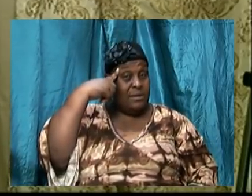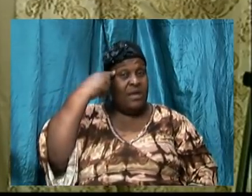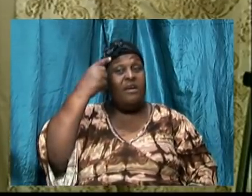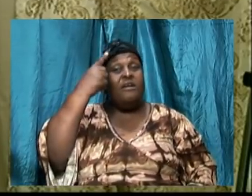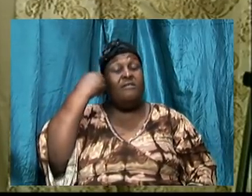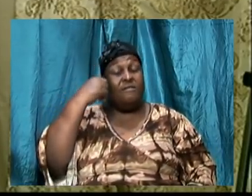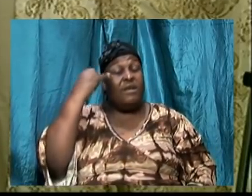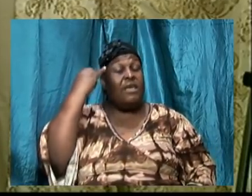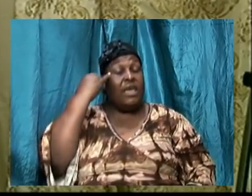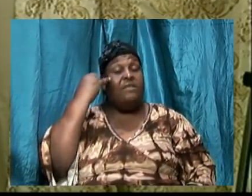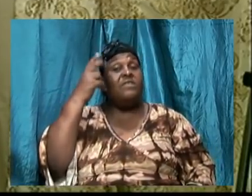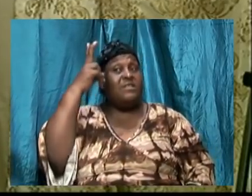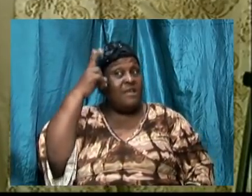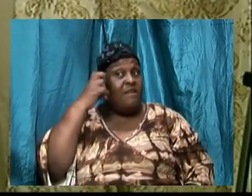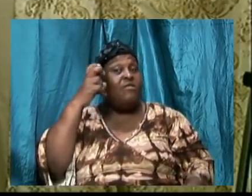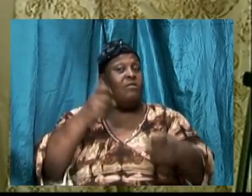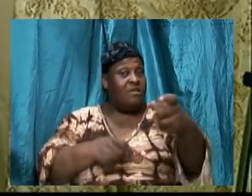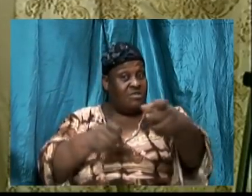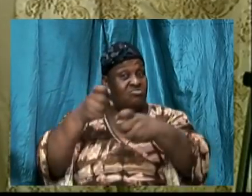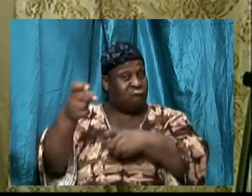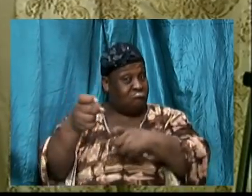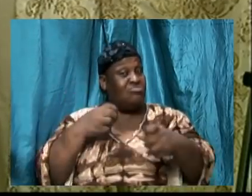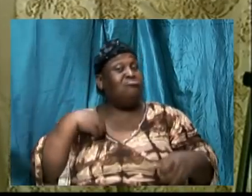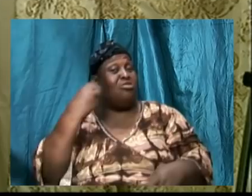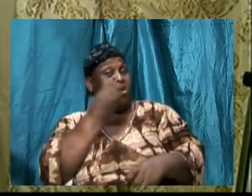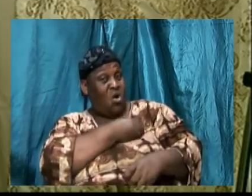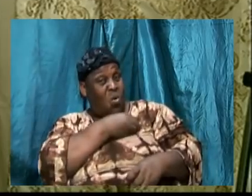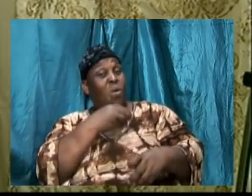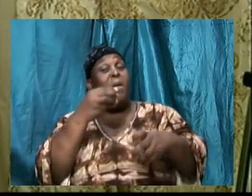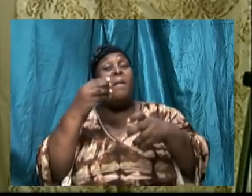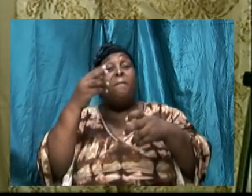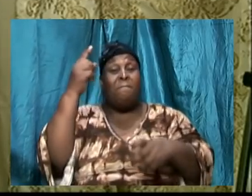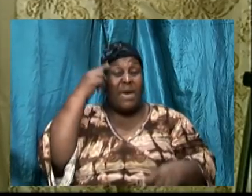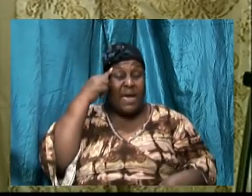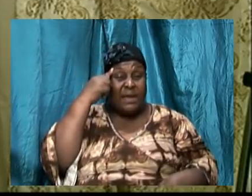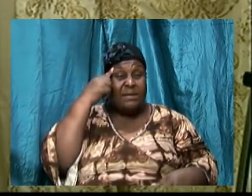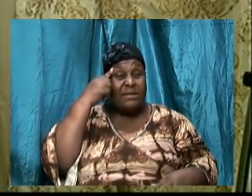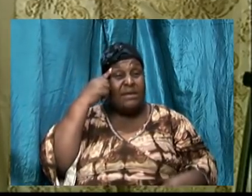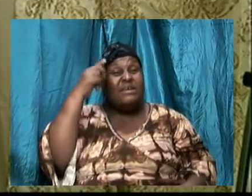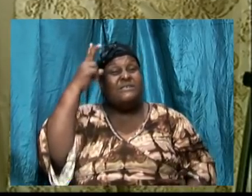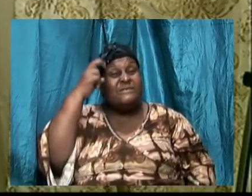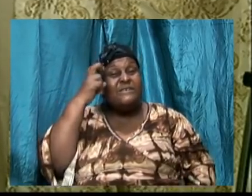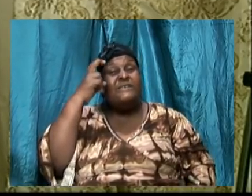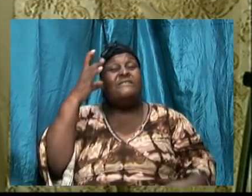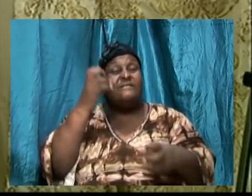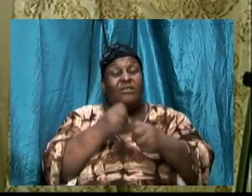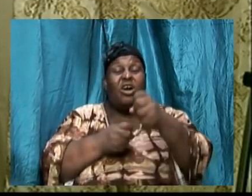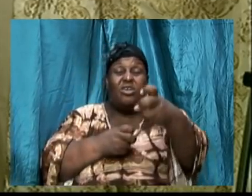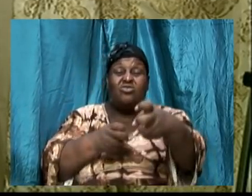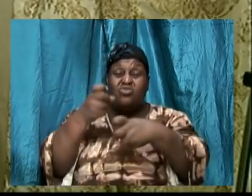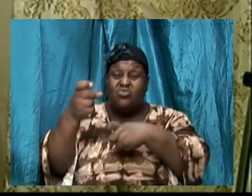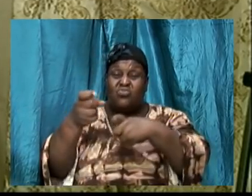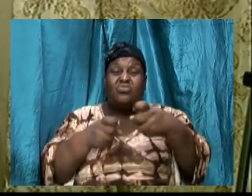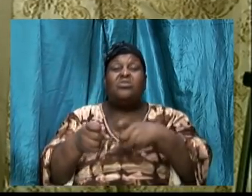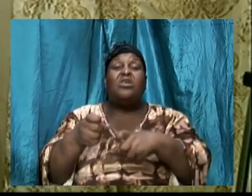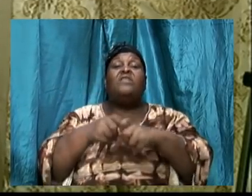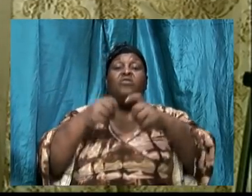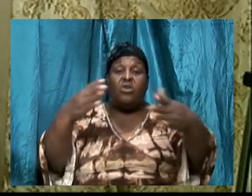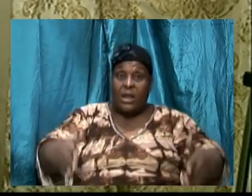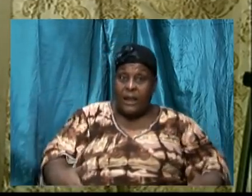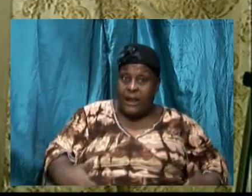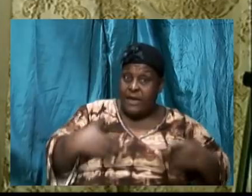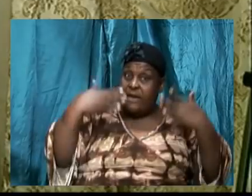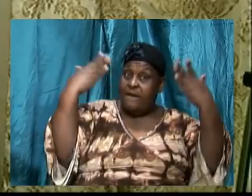into some other scriptures. And we are going to be looking at how Satan operates even deeper. And we are going to be looking at the very